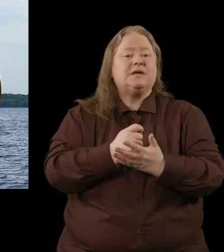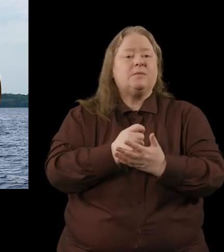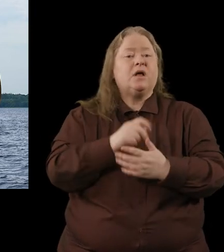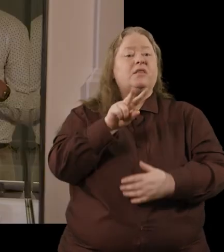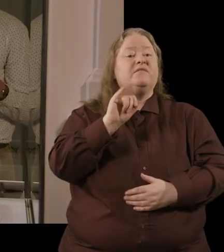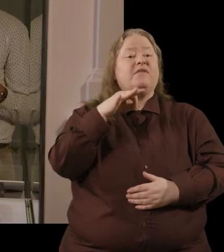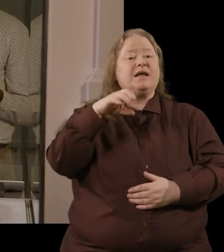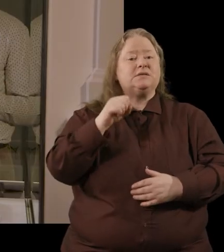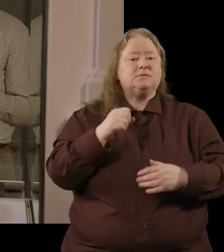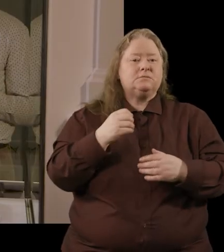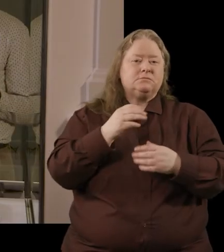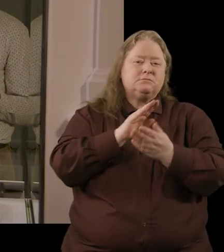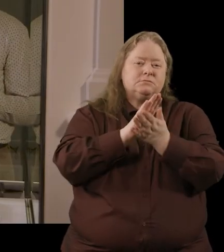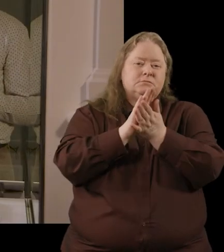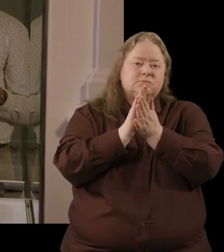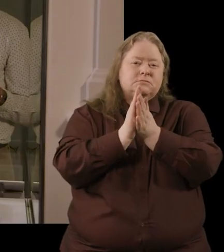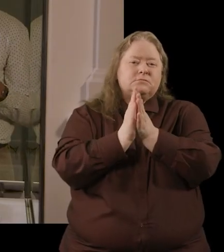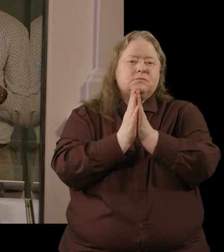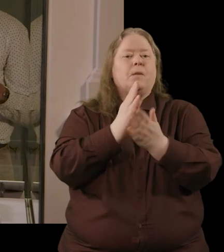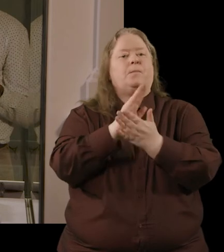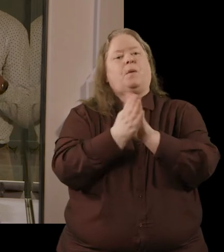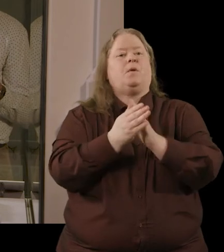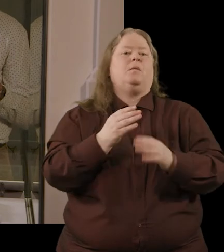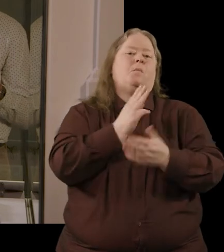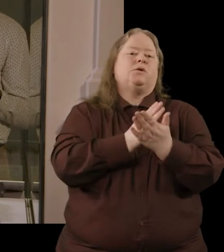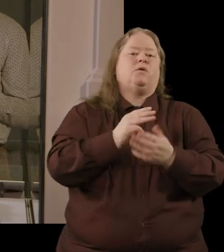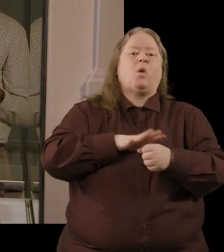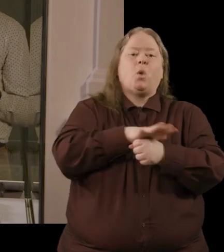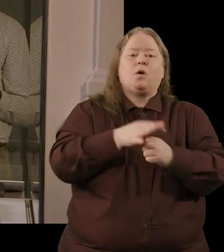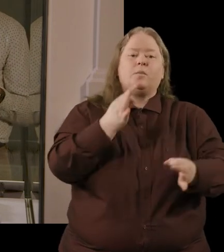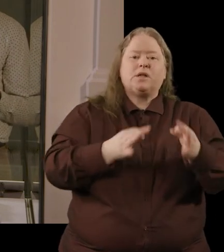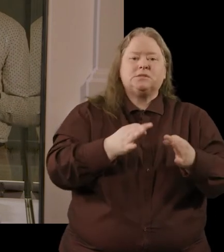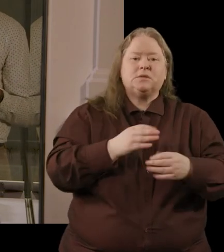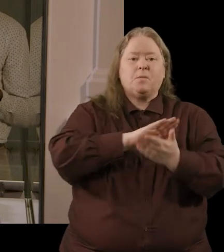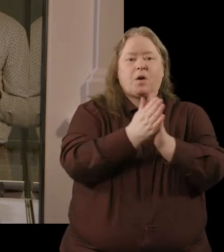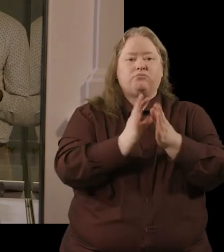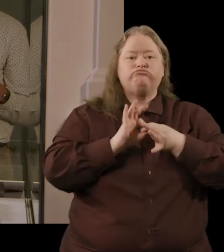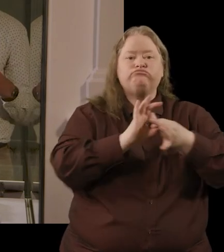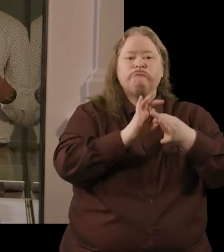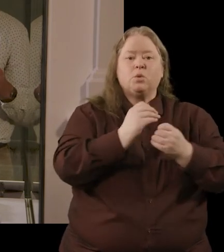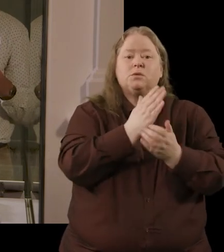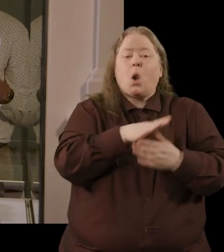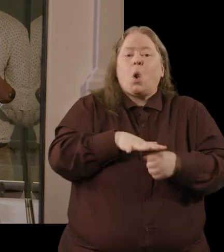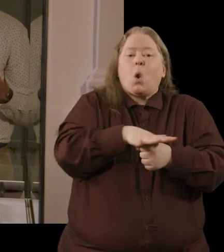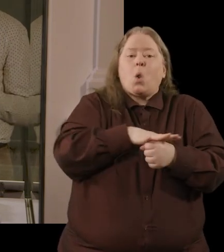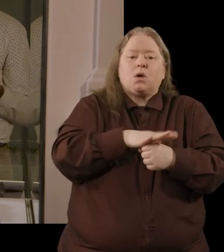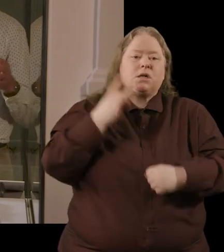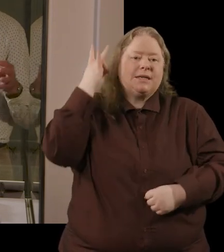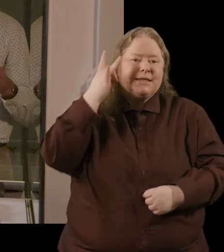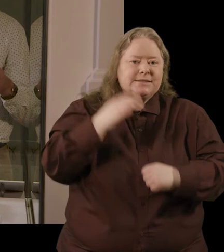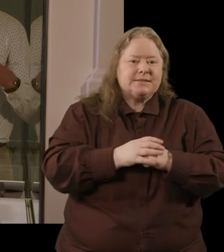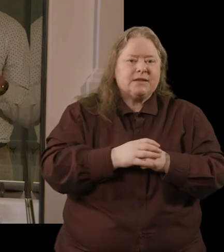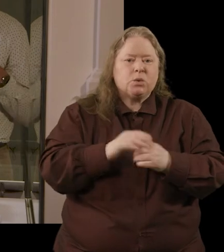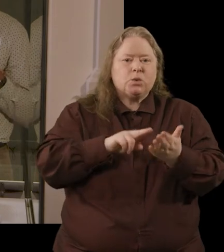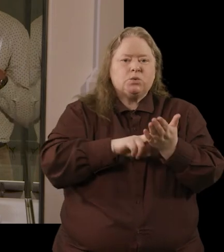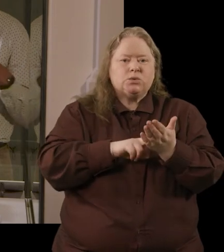vikings gradually became a part of local politics and they became allied with local kings and they